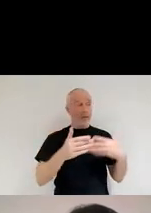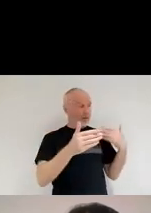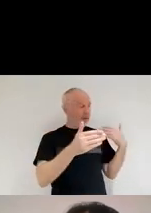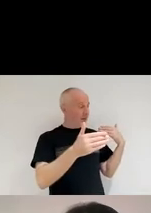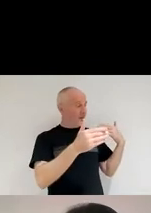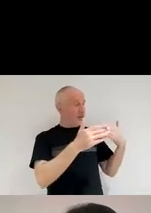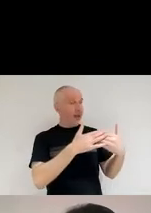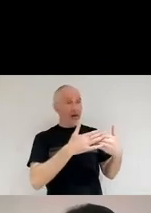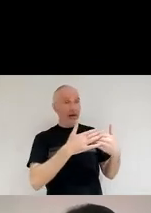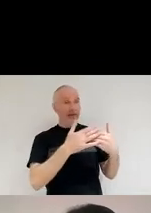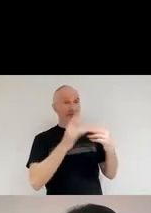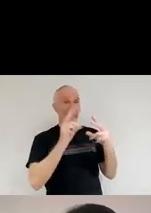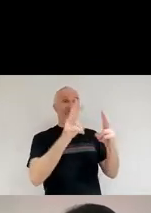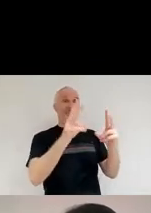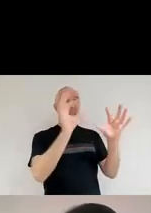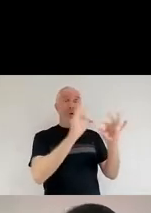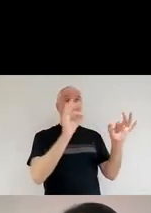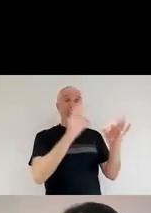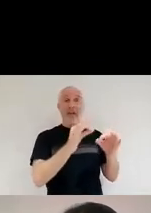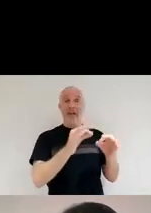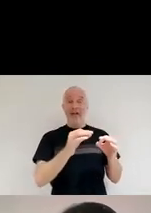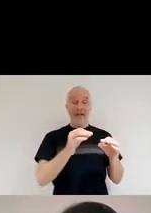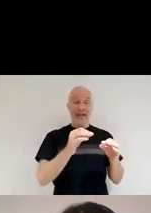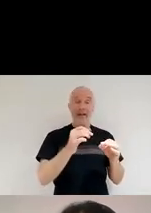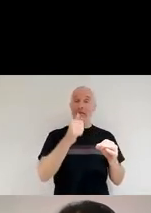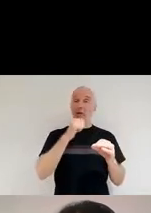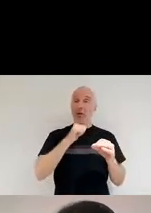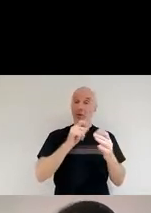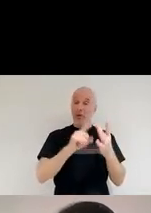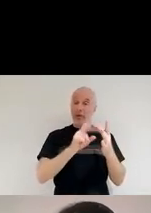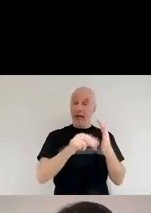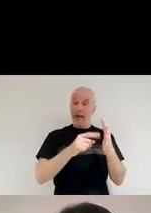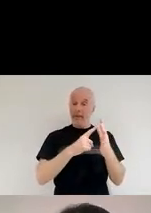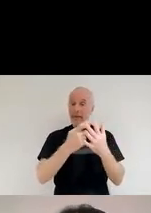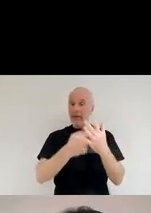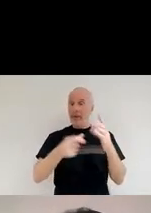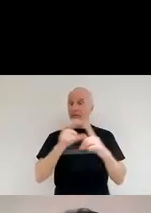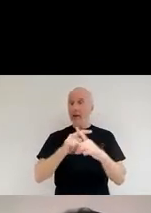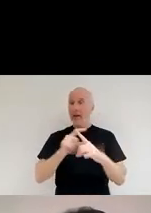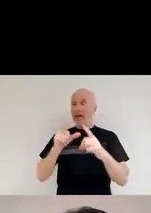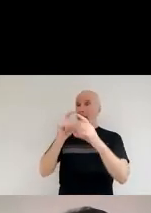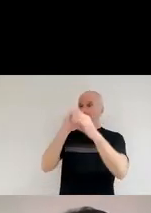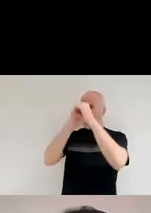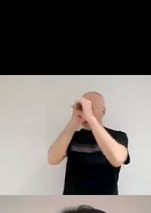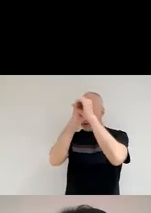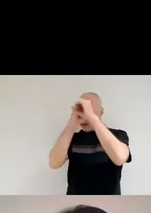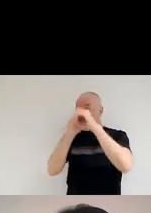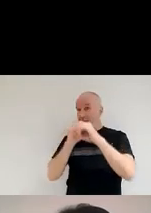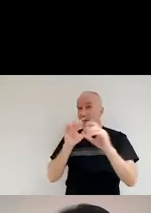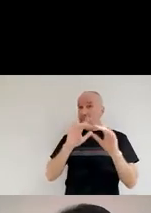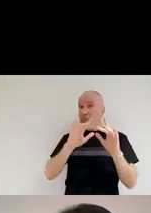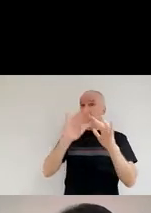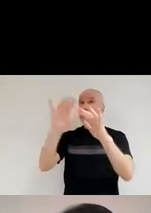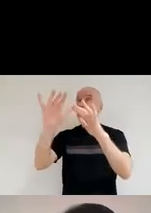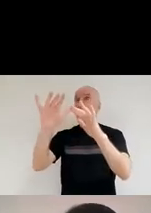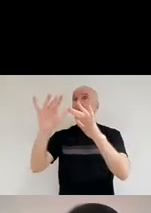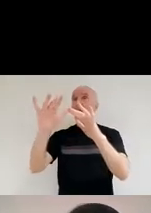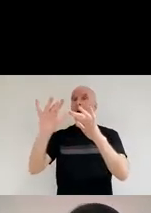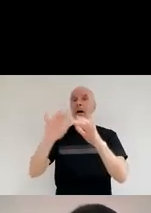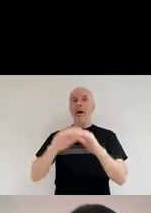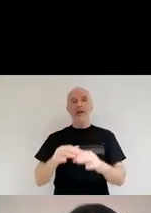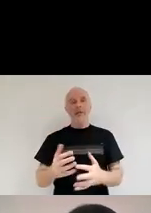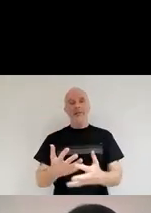there were lots of regions of space that like Herschel, we thought were empty, but they were actually just filled with dust.